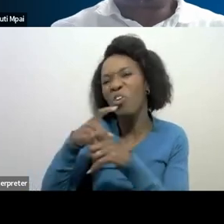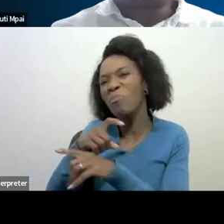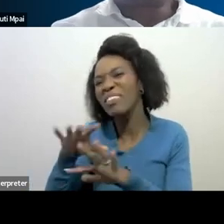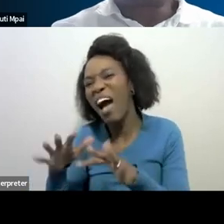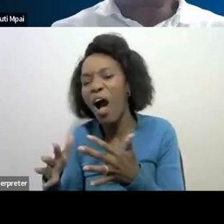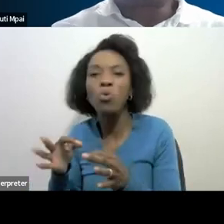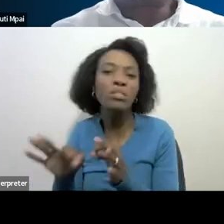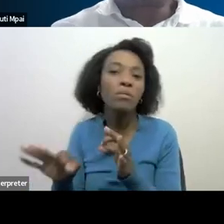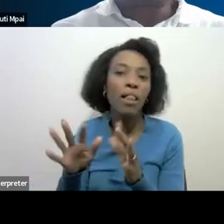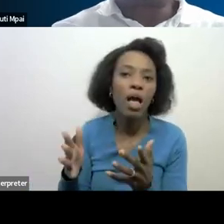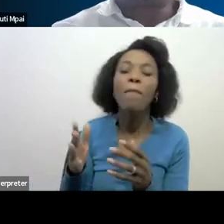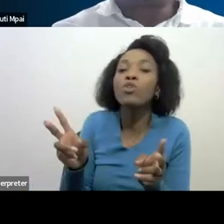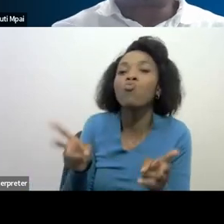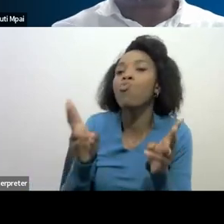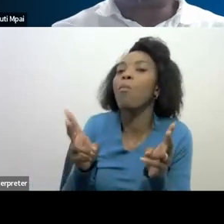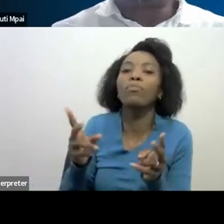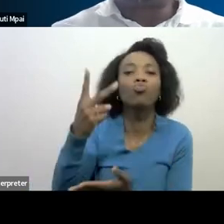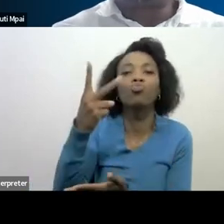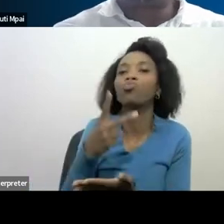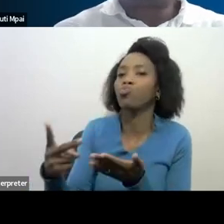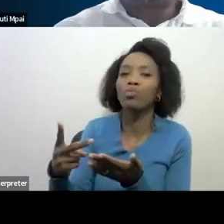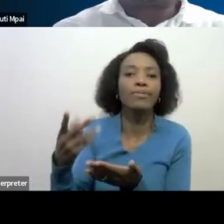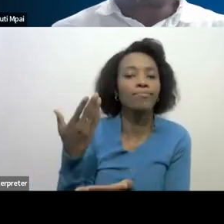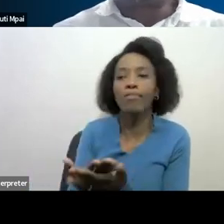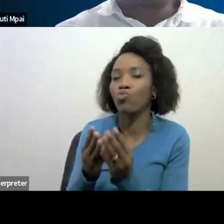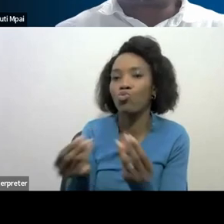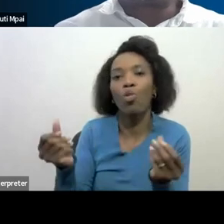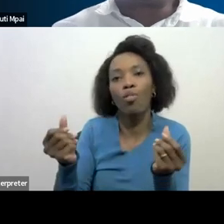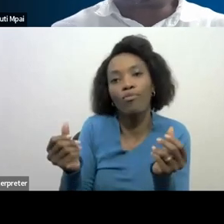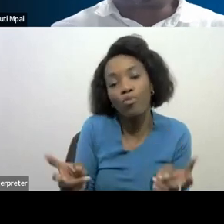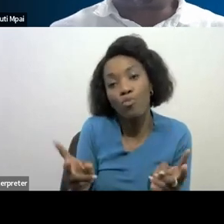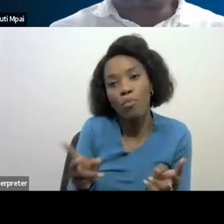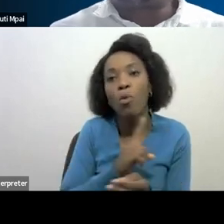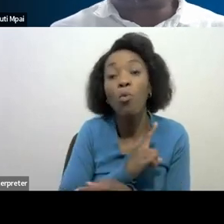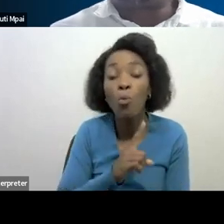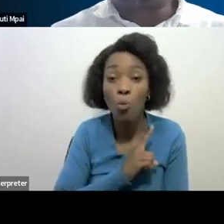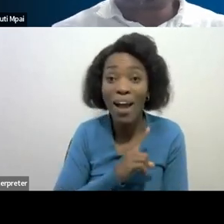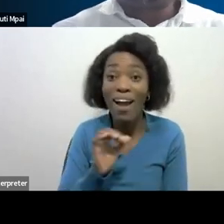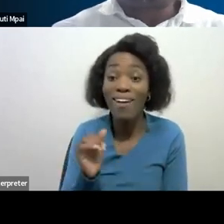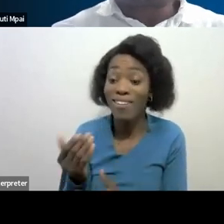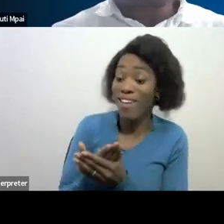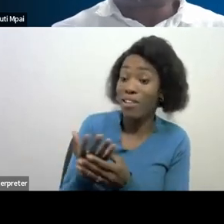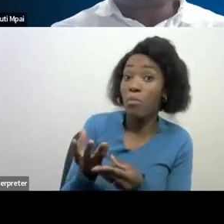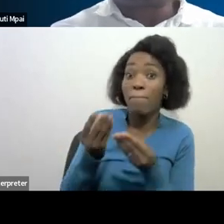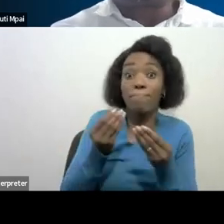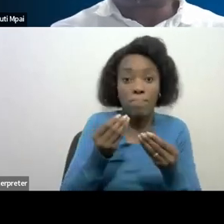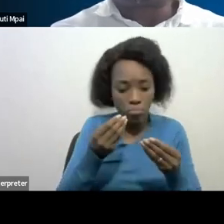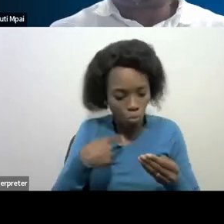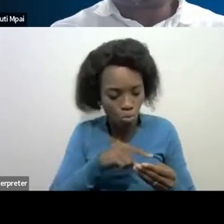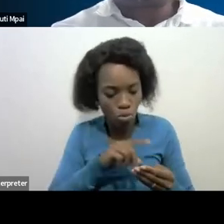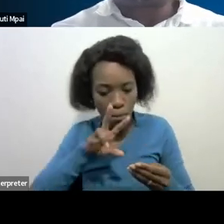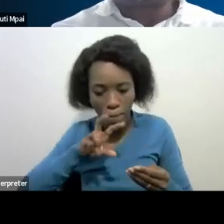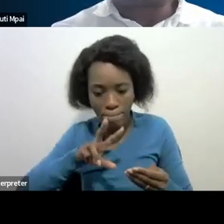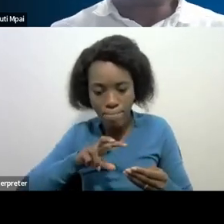within two weeks we should be able to deal with that because the first thing is that as soon as the case comes in we should be able to